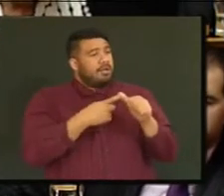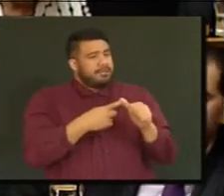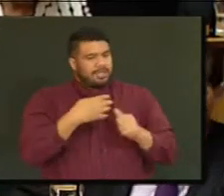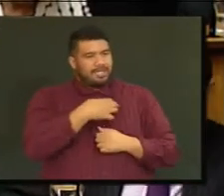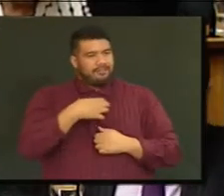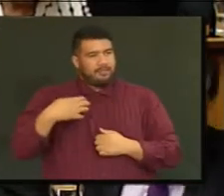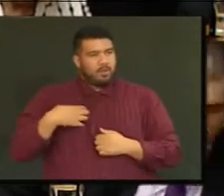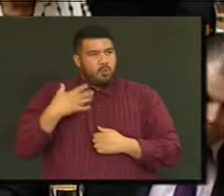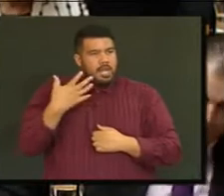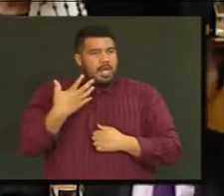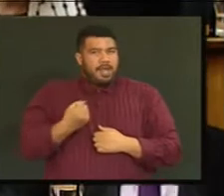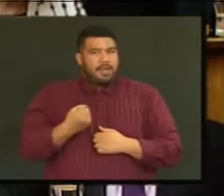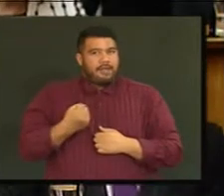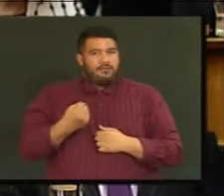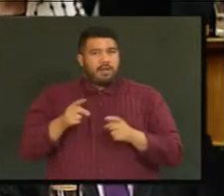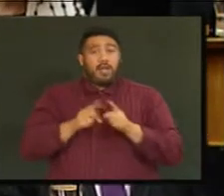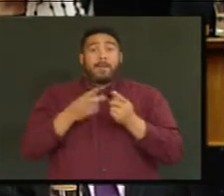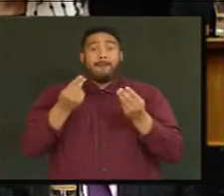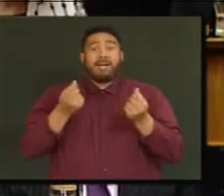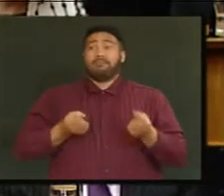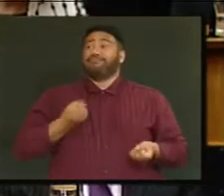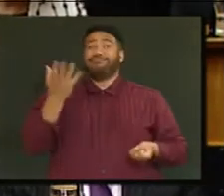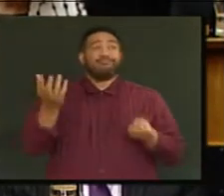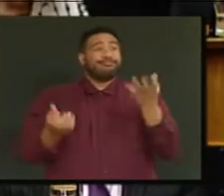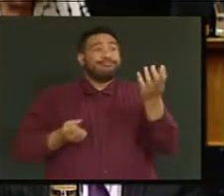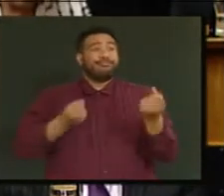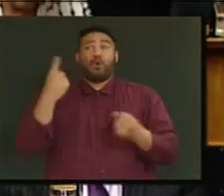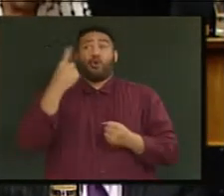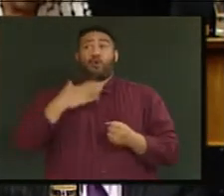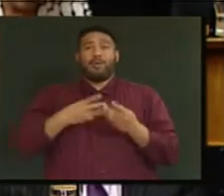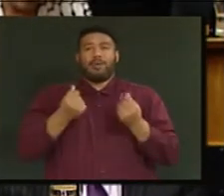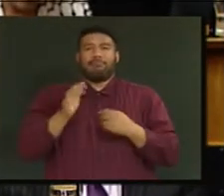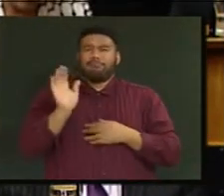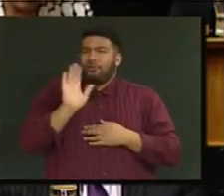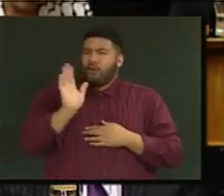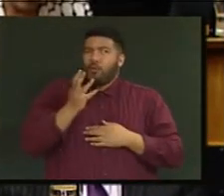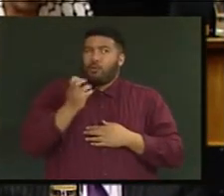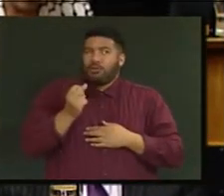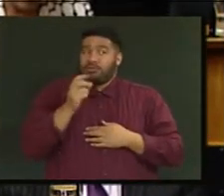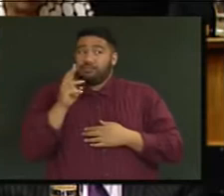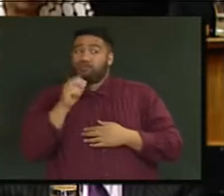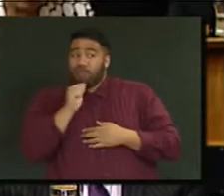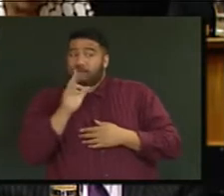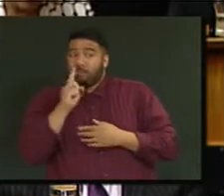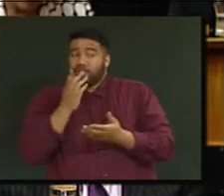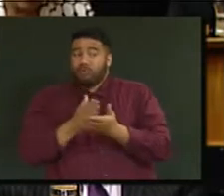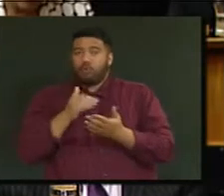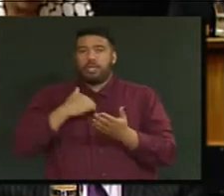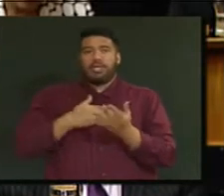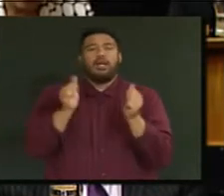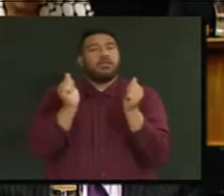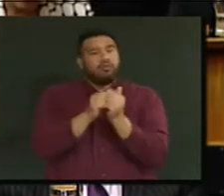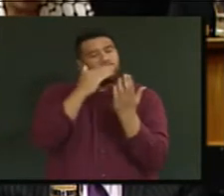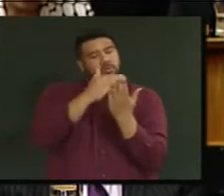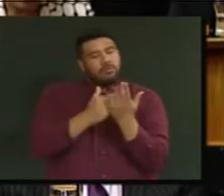this weird thing, we don't just give away money to people, we actually require some sort of arrangements to be agreed between